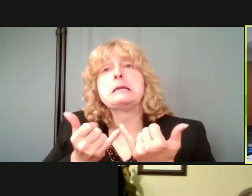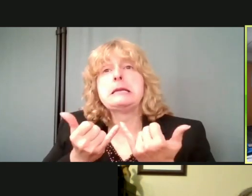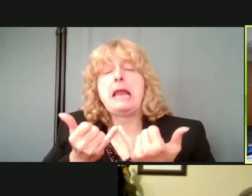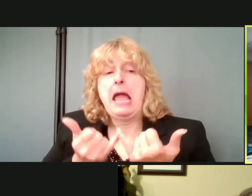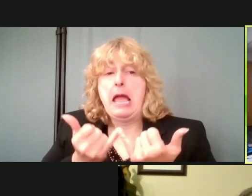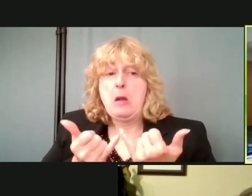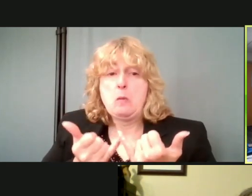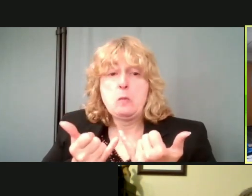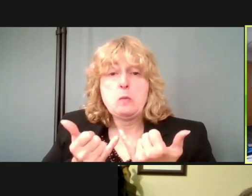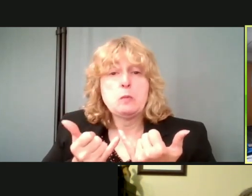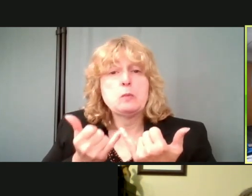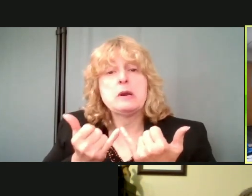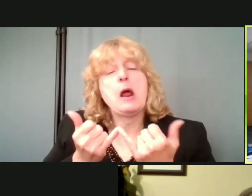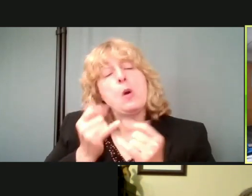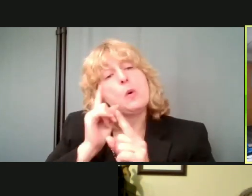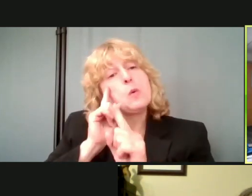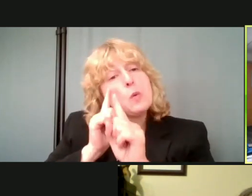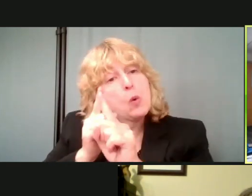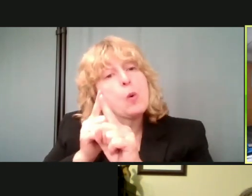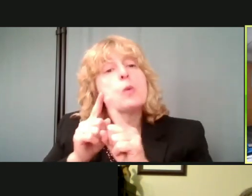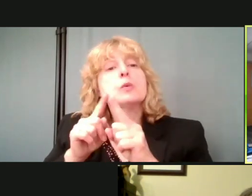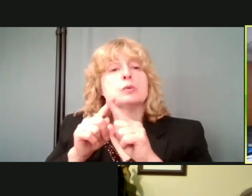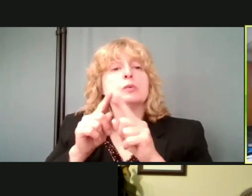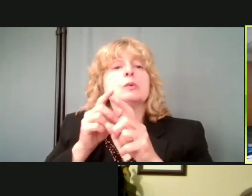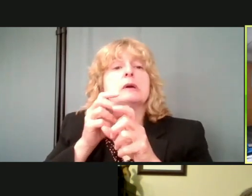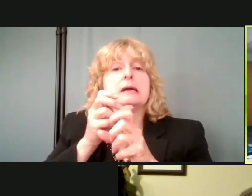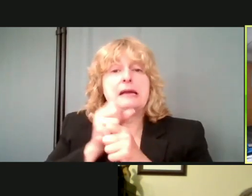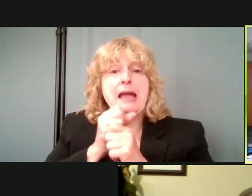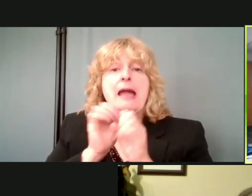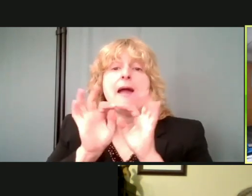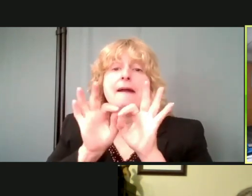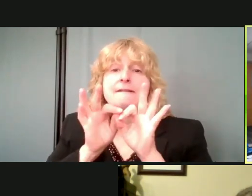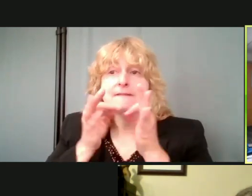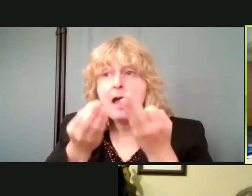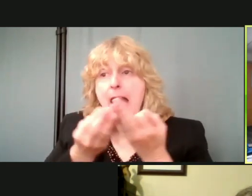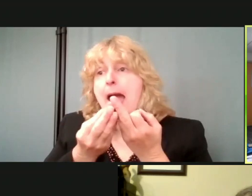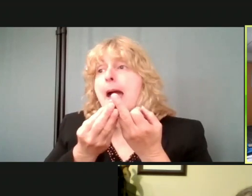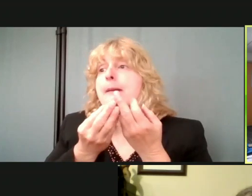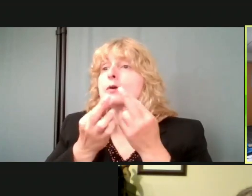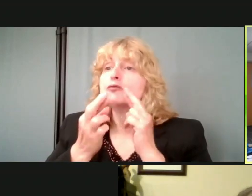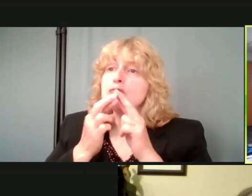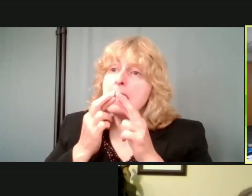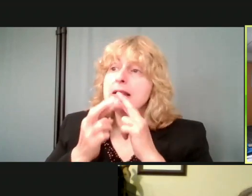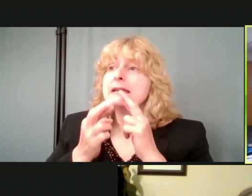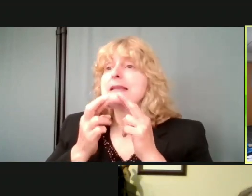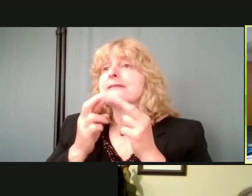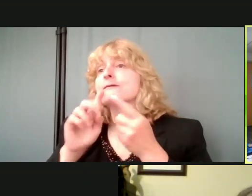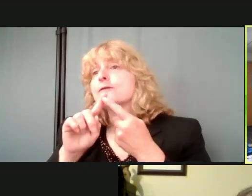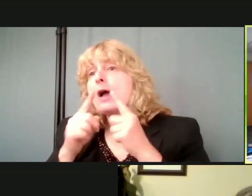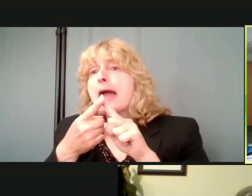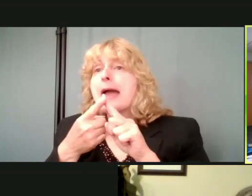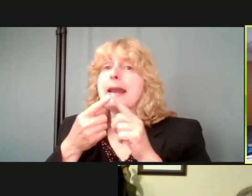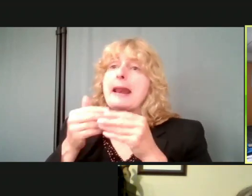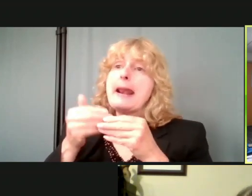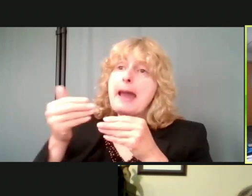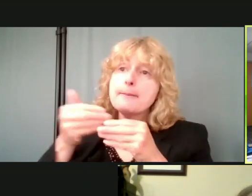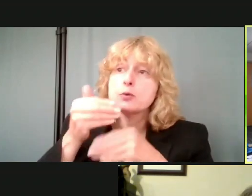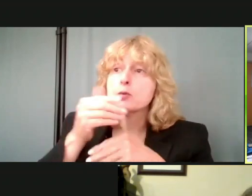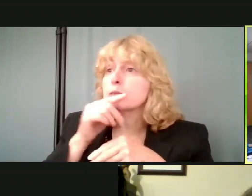now the goal should be to get family members, relatives, neighbors, friends, colleagues that aren't vaccinated, vaccinated.